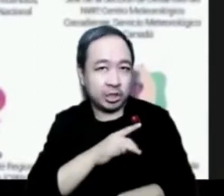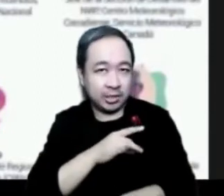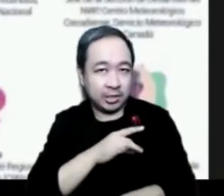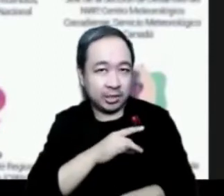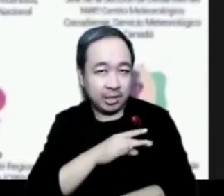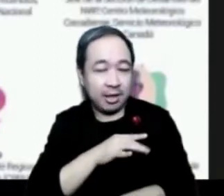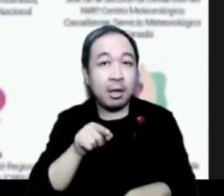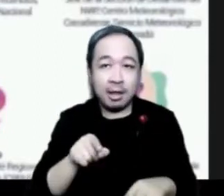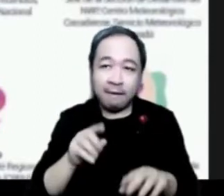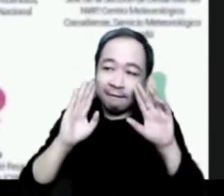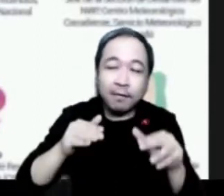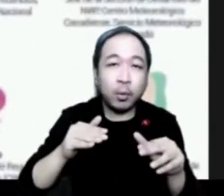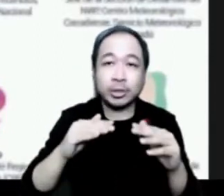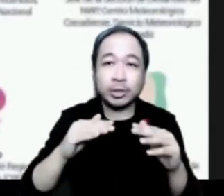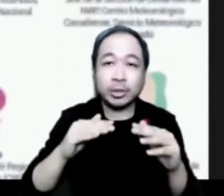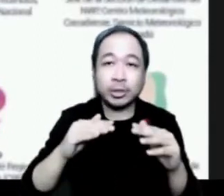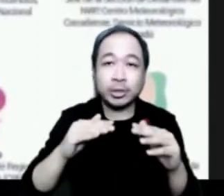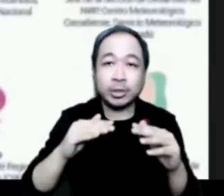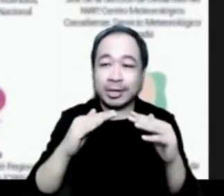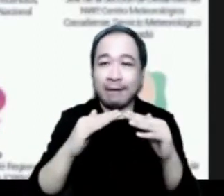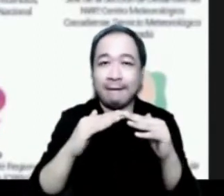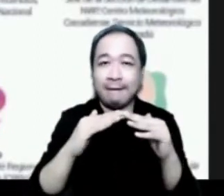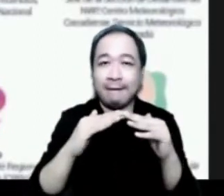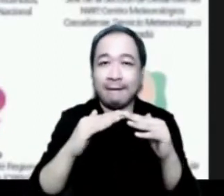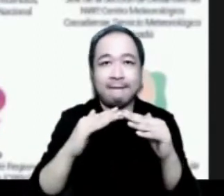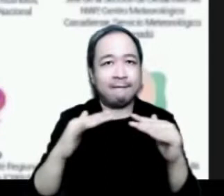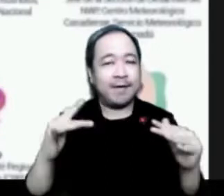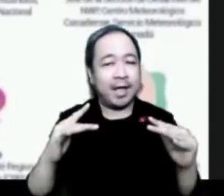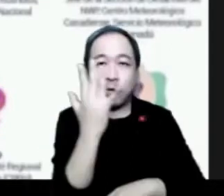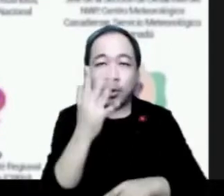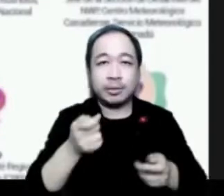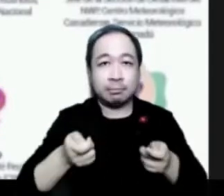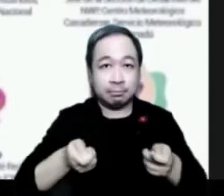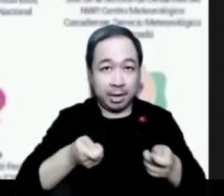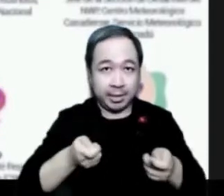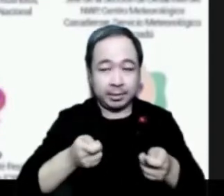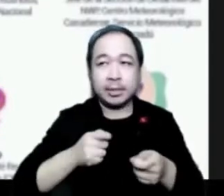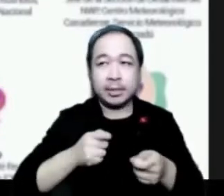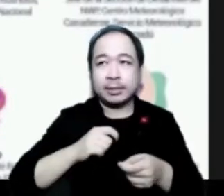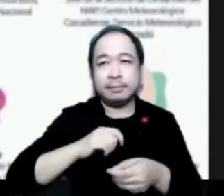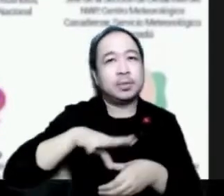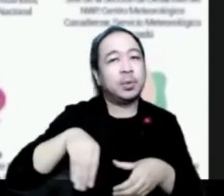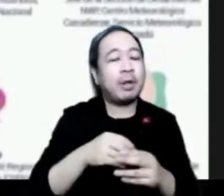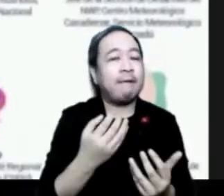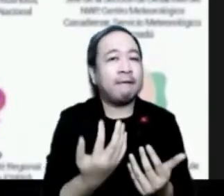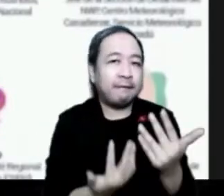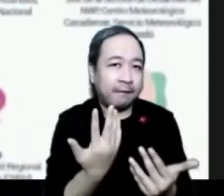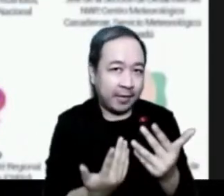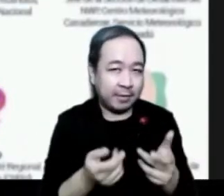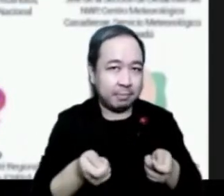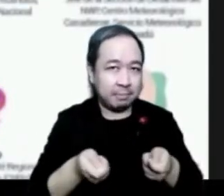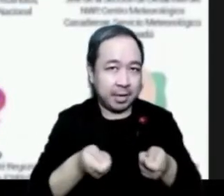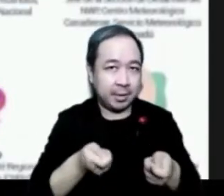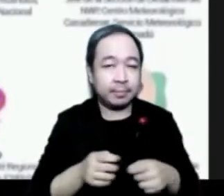management, including fire management. He will present the latest report on the issue based on coalition of climate change and resilience on